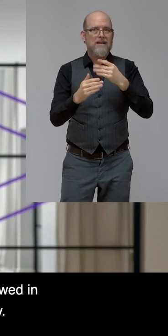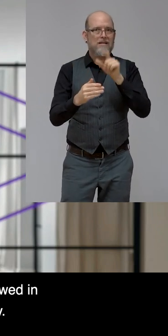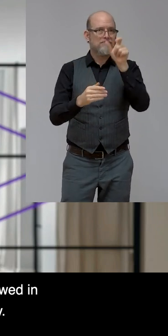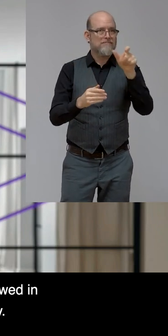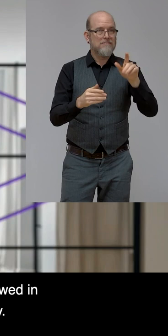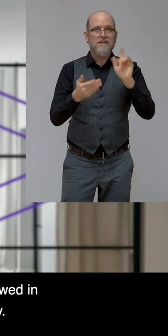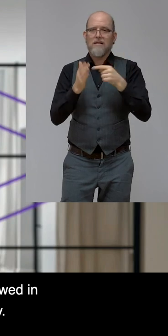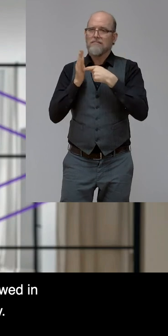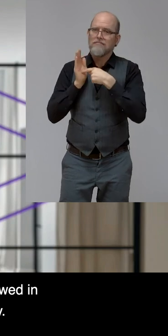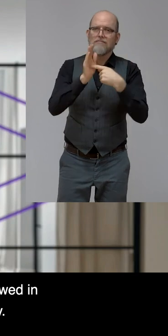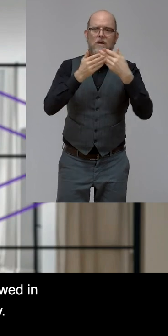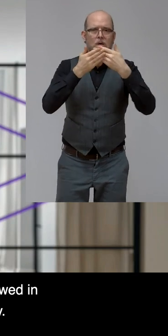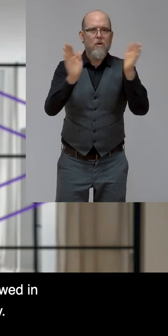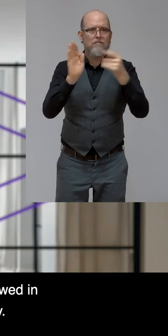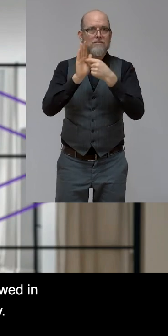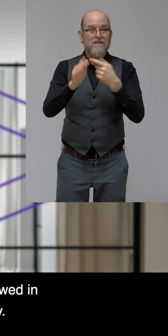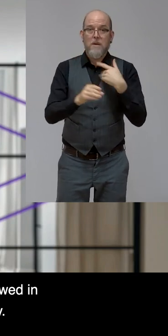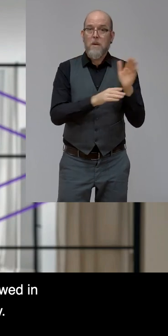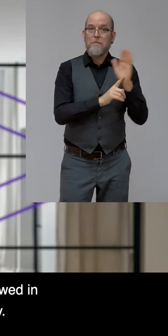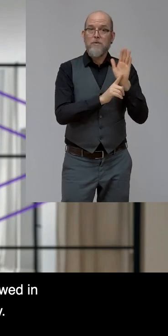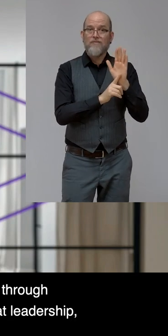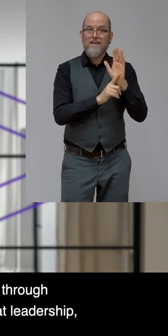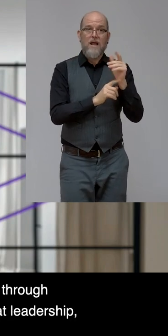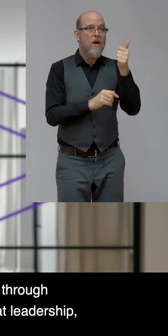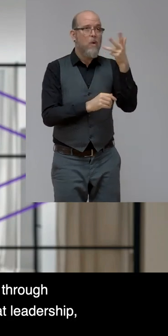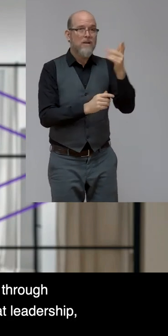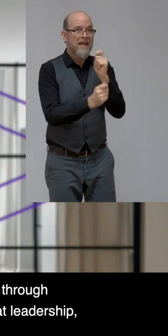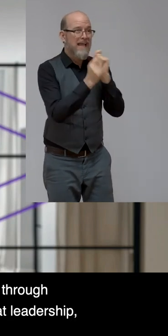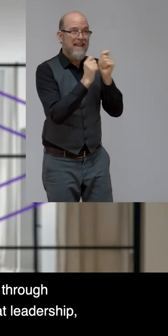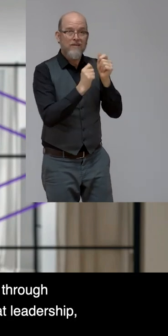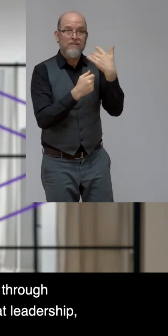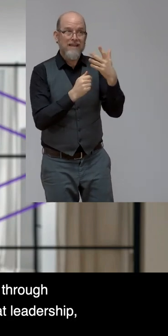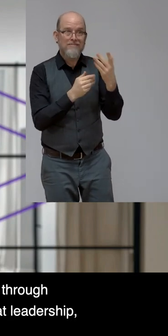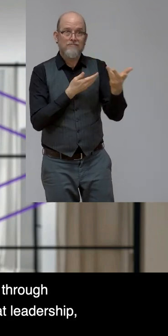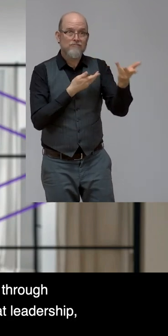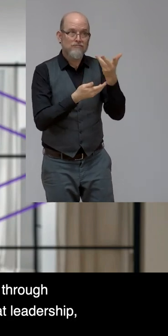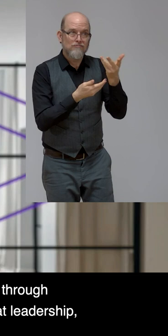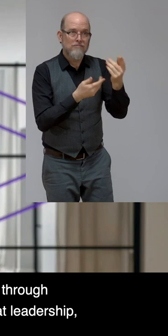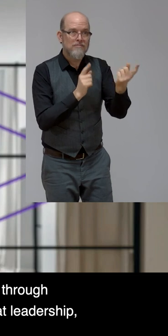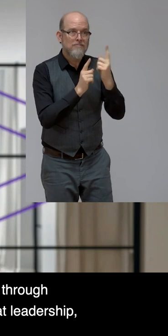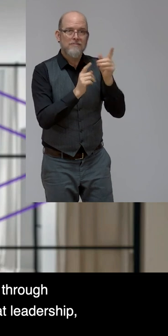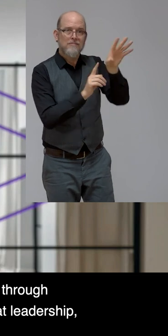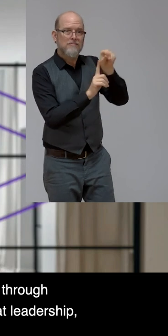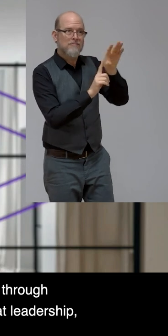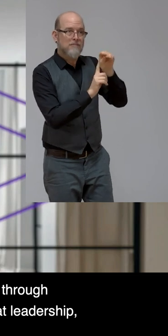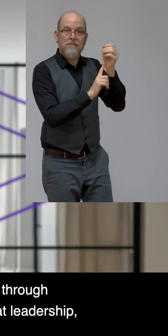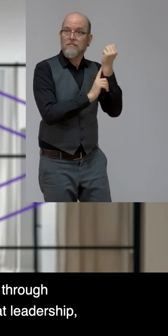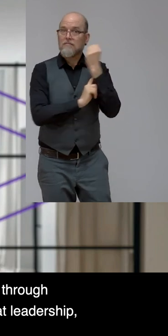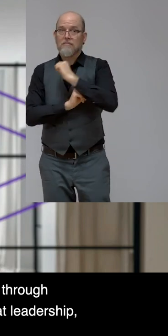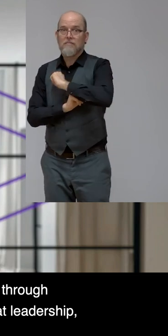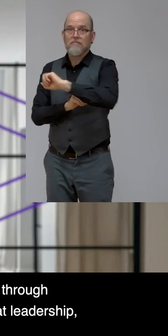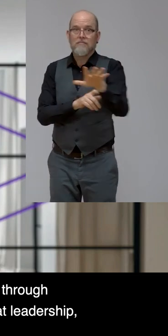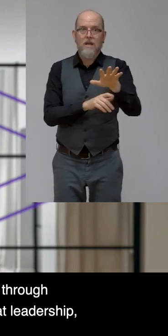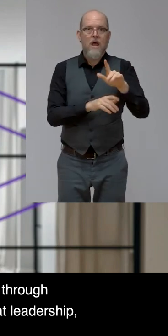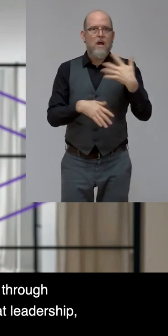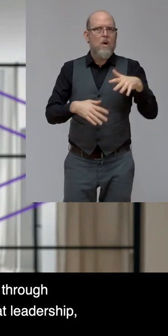video, right, during the presentation today. And launch that and announce that and amplify that